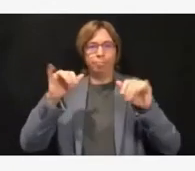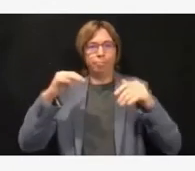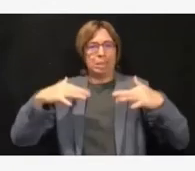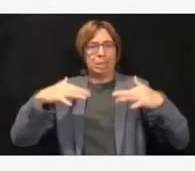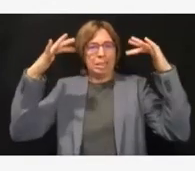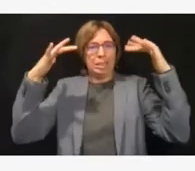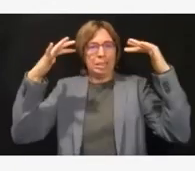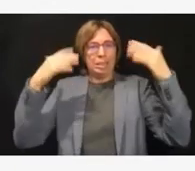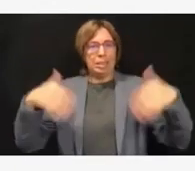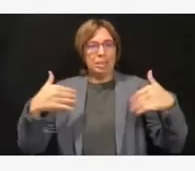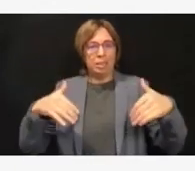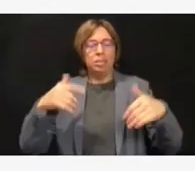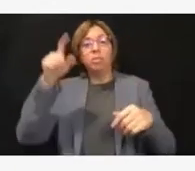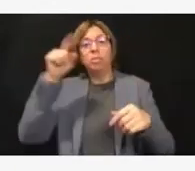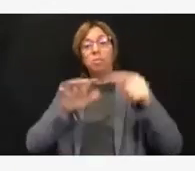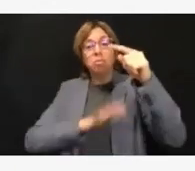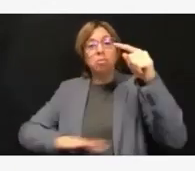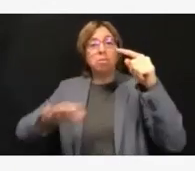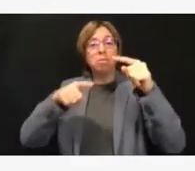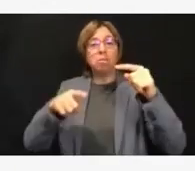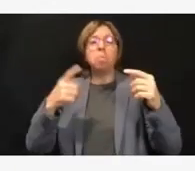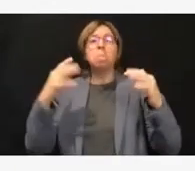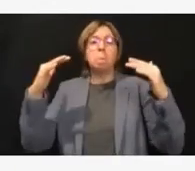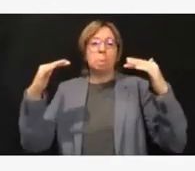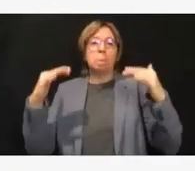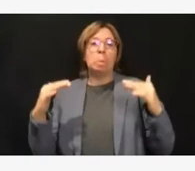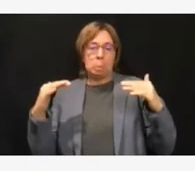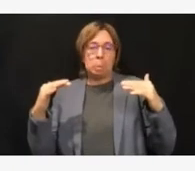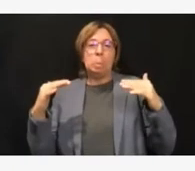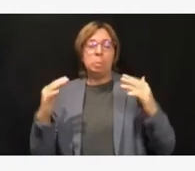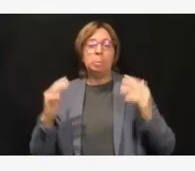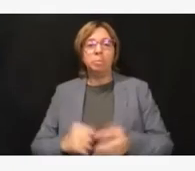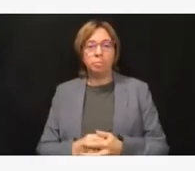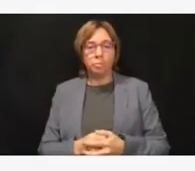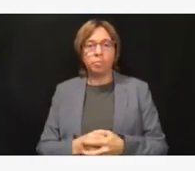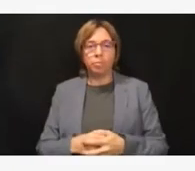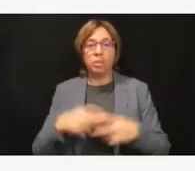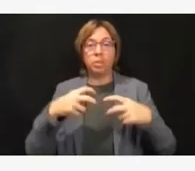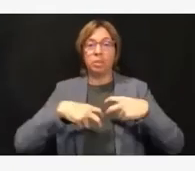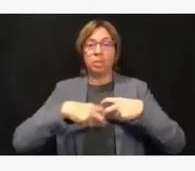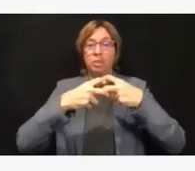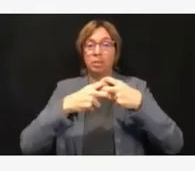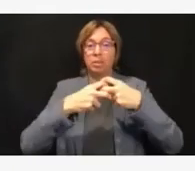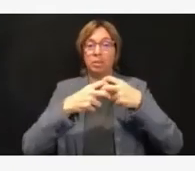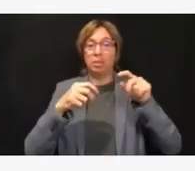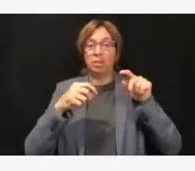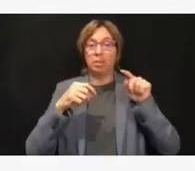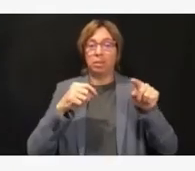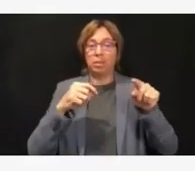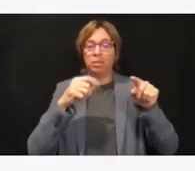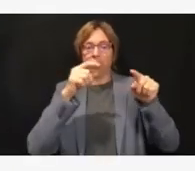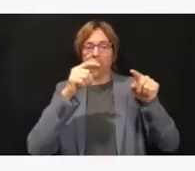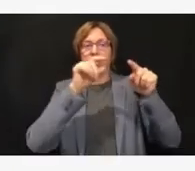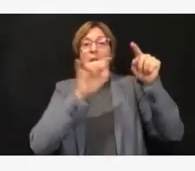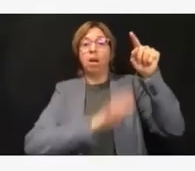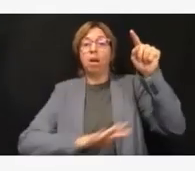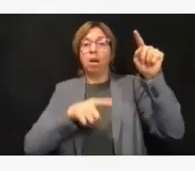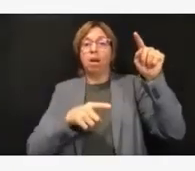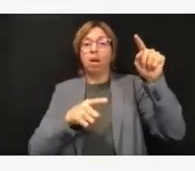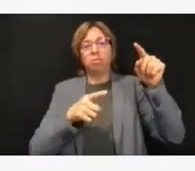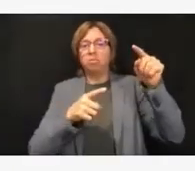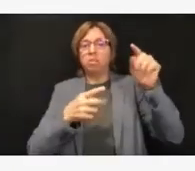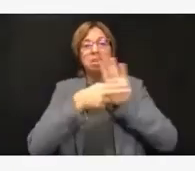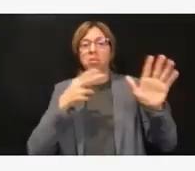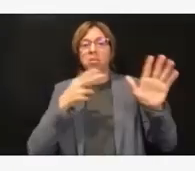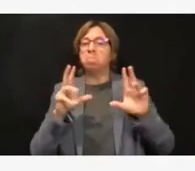operating under crisis standards of care and moved to contingency operations. The committee recommended that crisis standards of